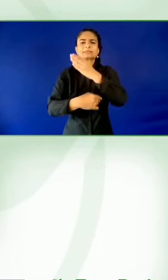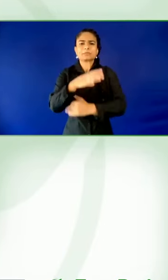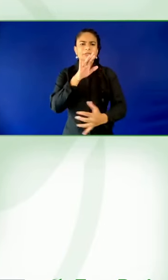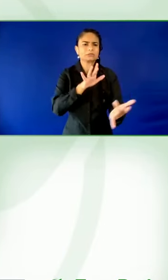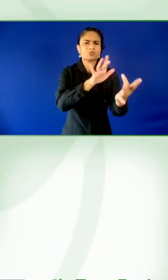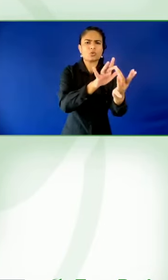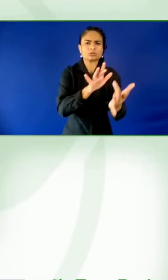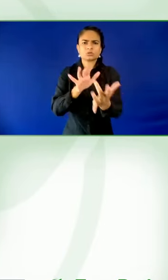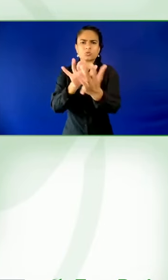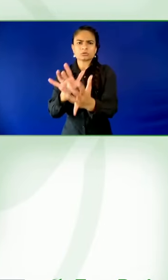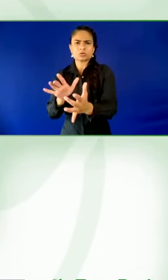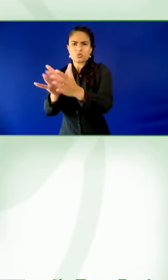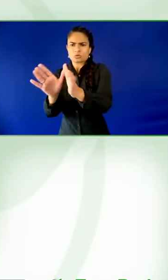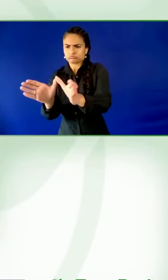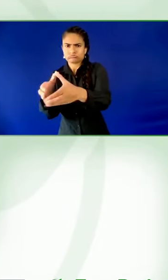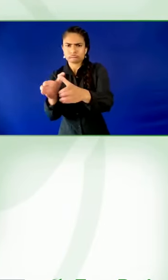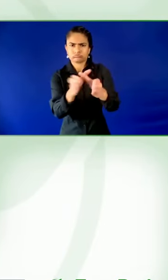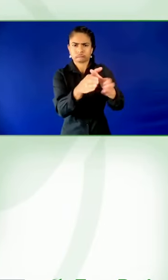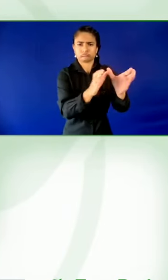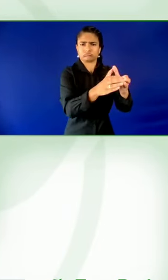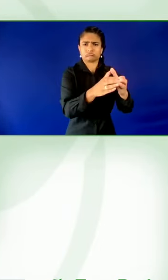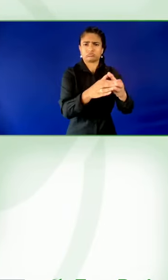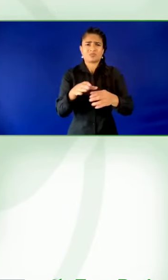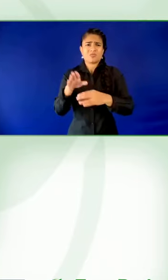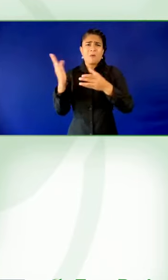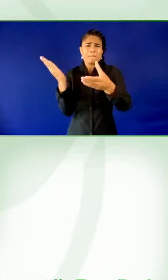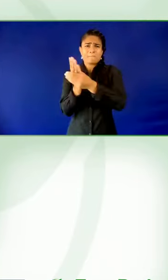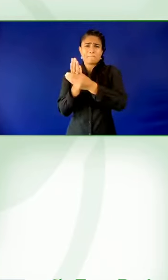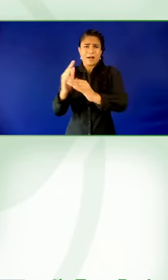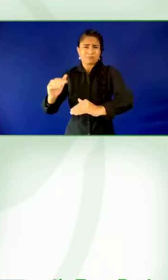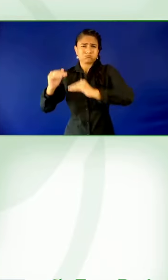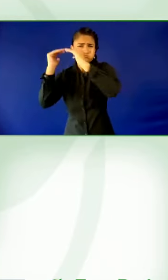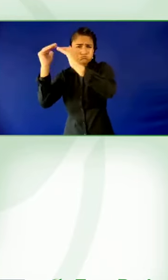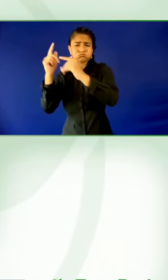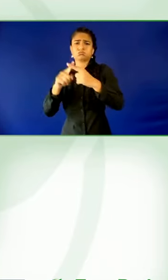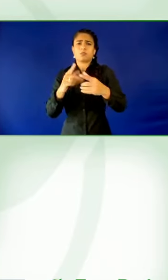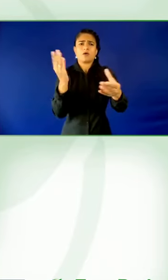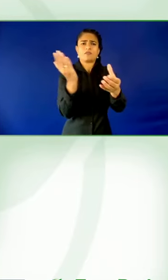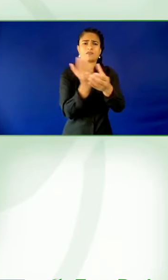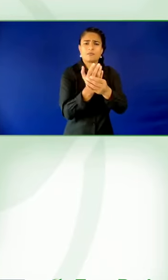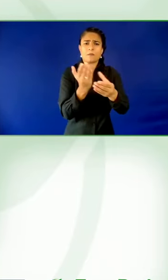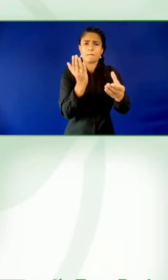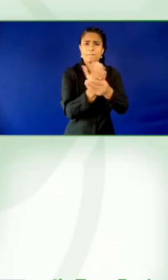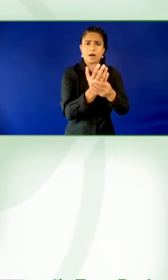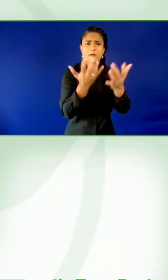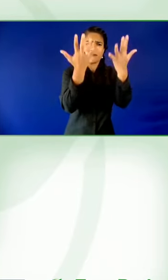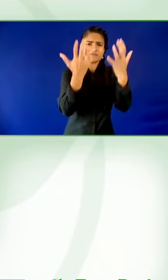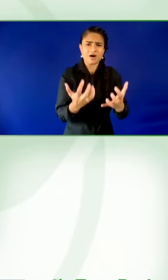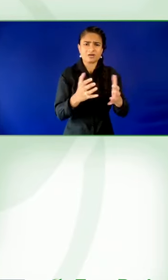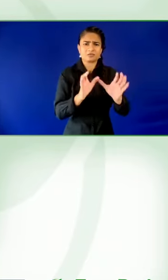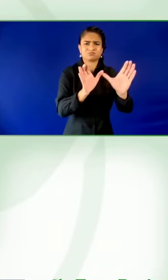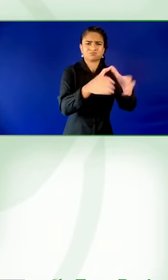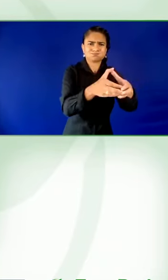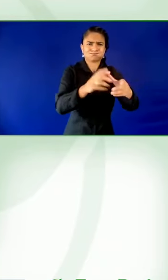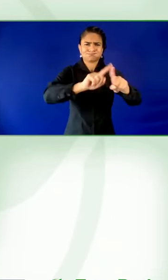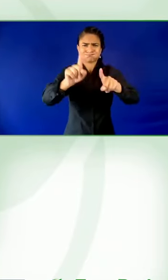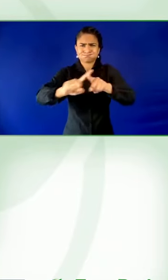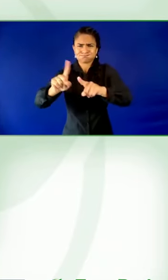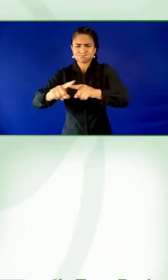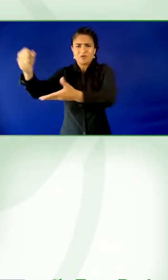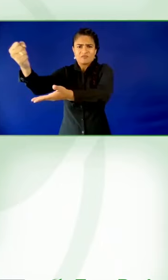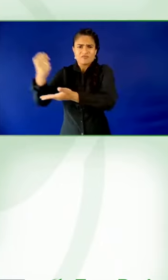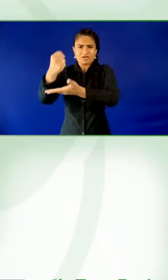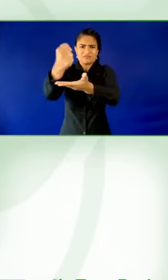really well on particular topics and more broadly, you'll probably hear more particularly in the UK around vulnerability